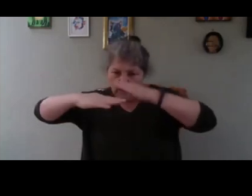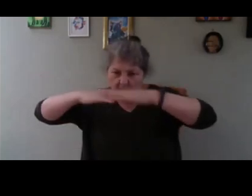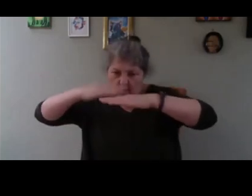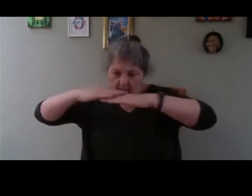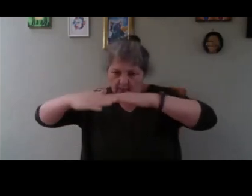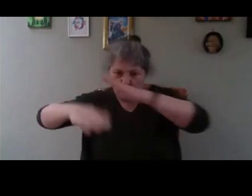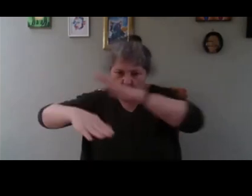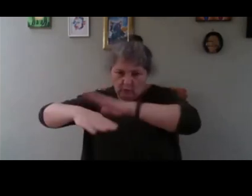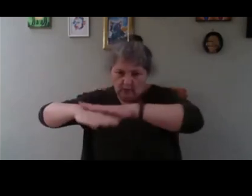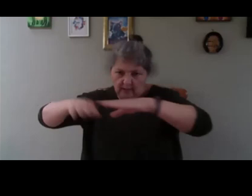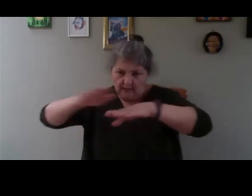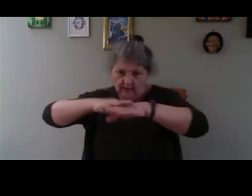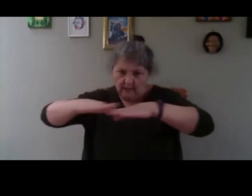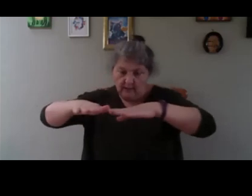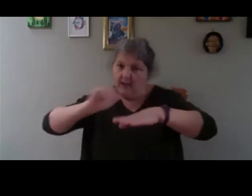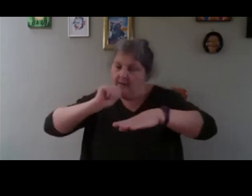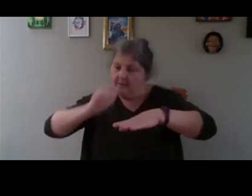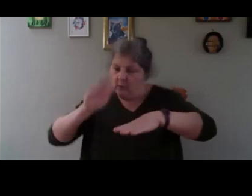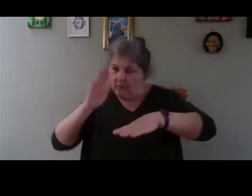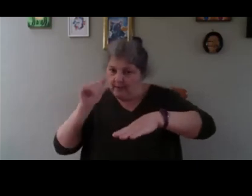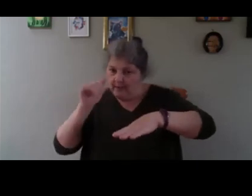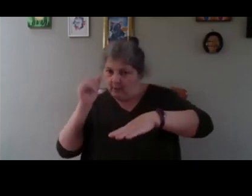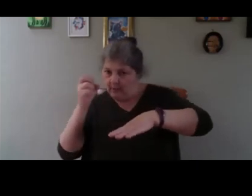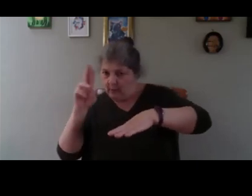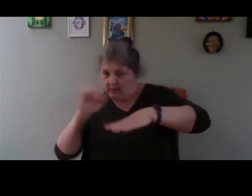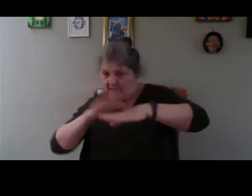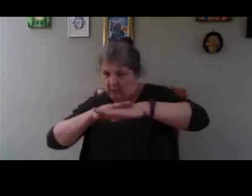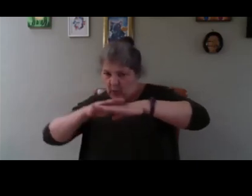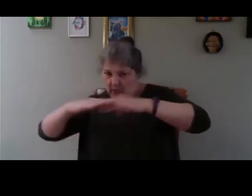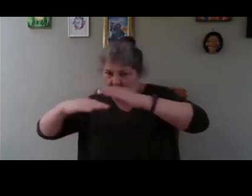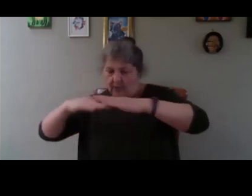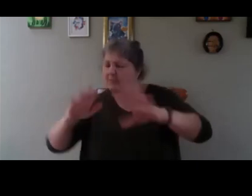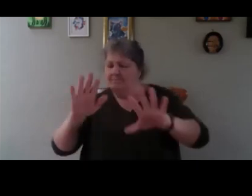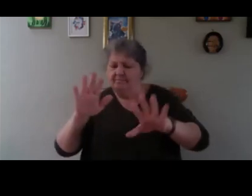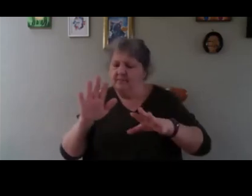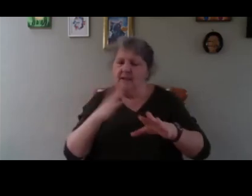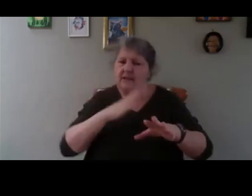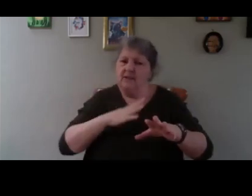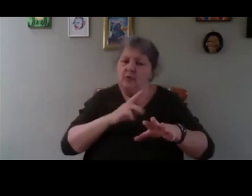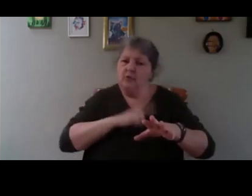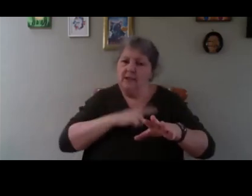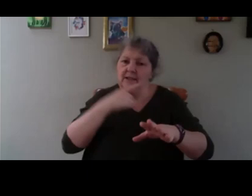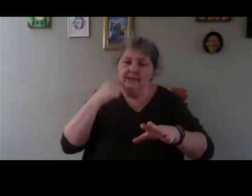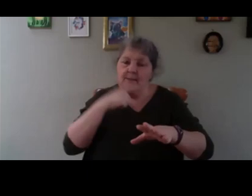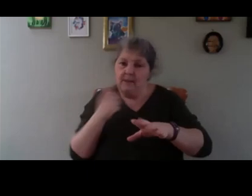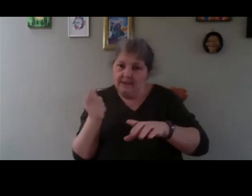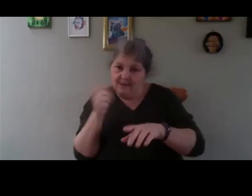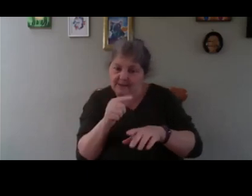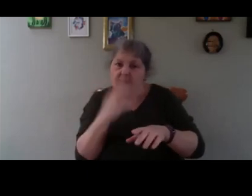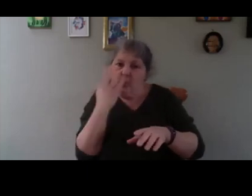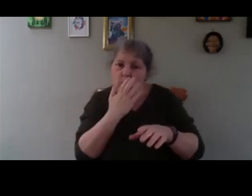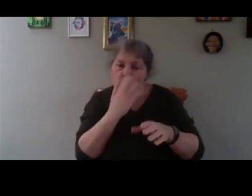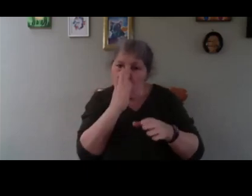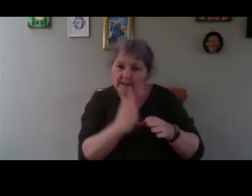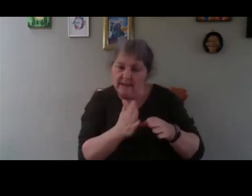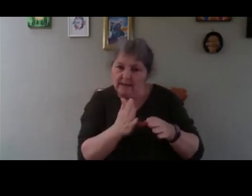there which is the cold part I don't so the technique there is quite simple this side which is the warm side I have